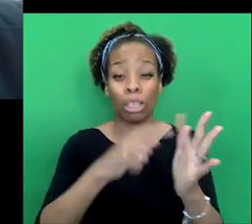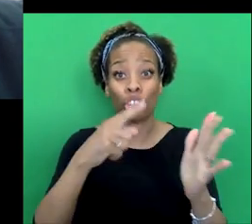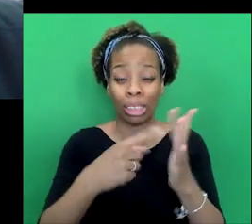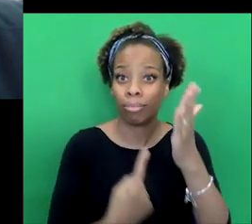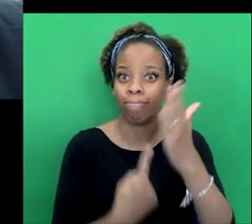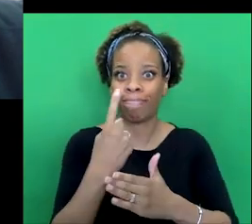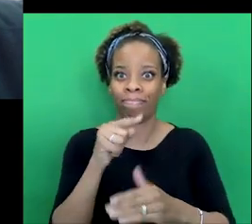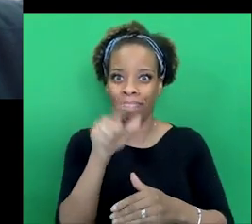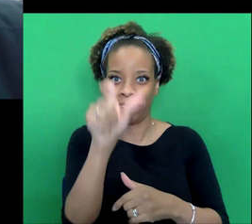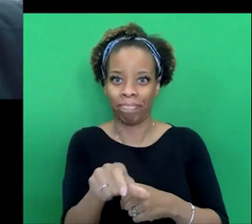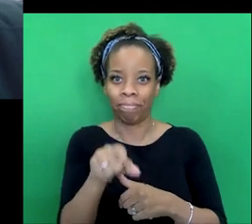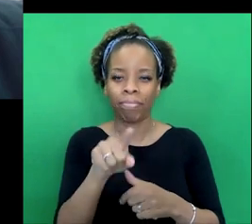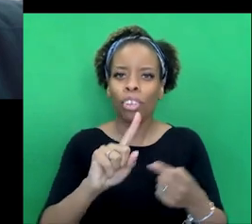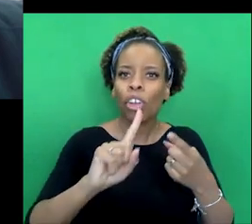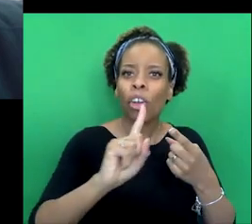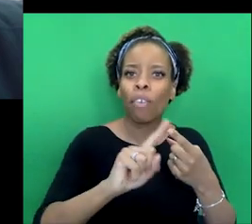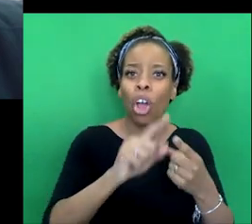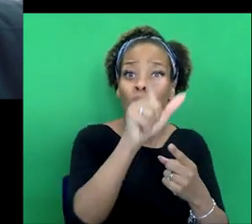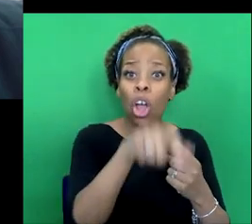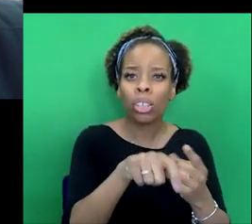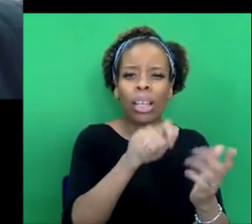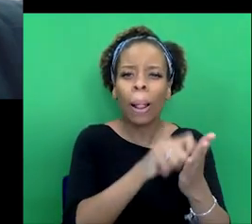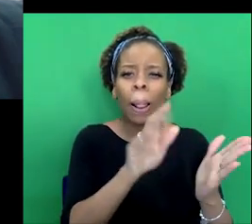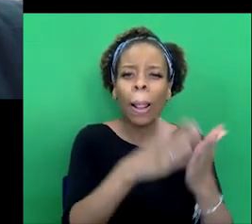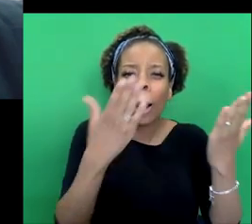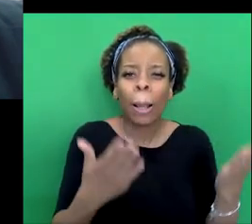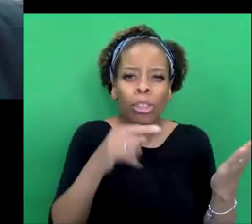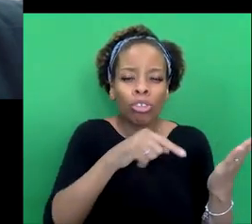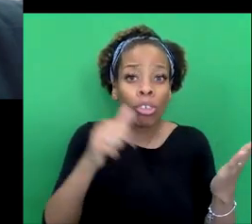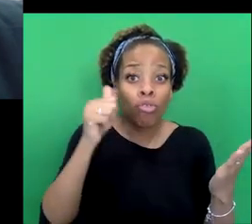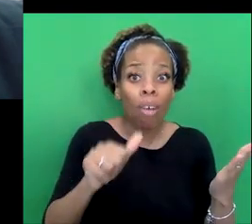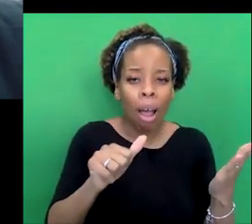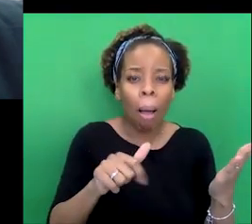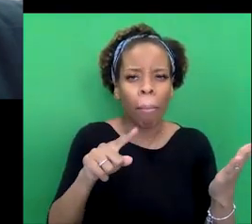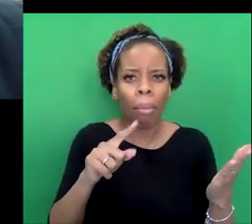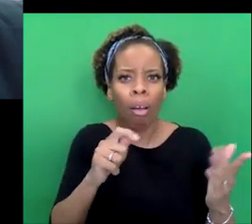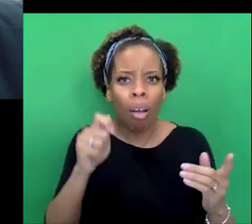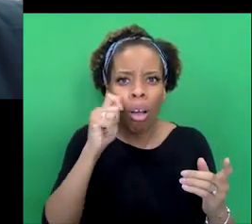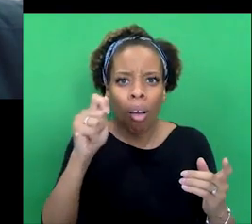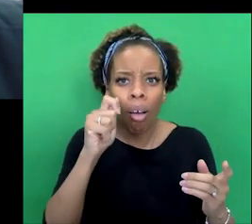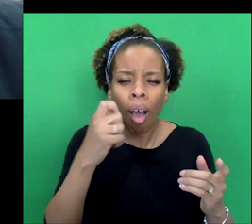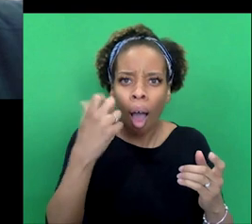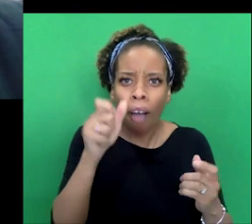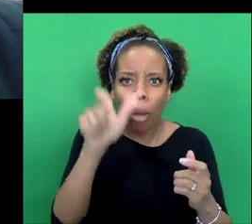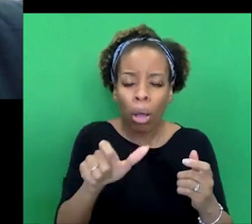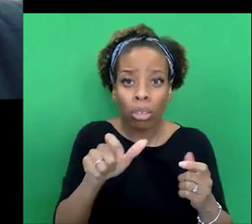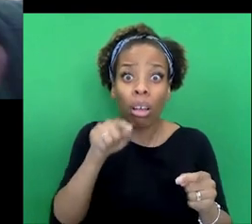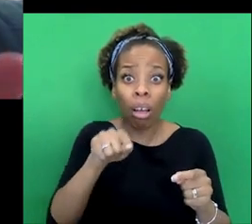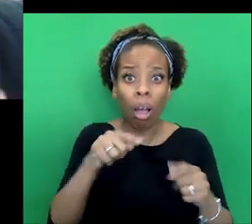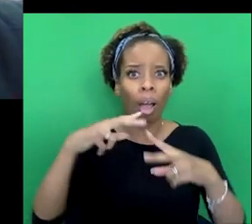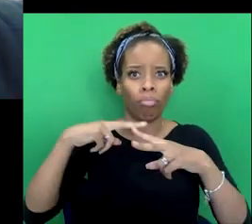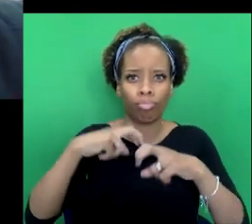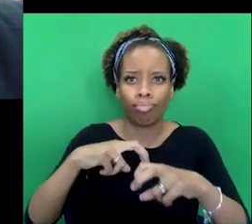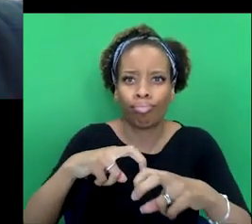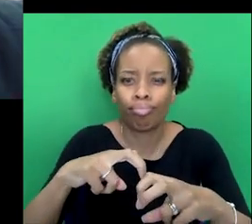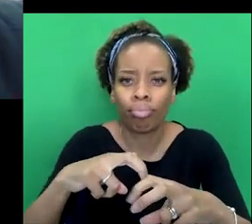from our first crime, the literary one, is in a way the detective in this case. The investigation is as one that's as much